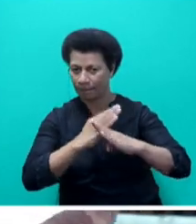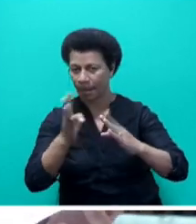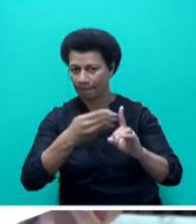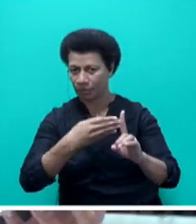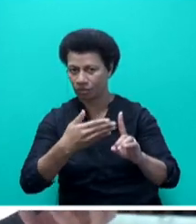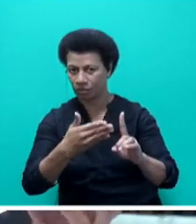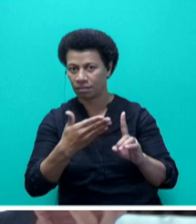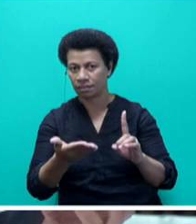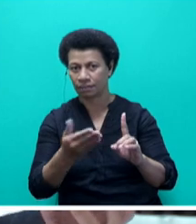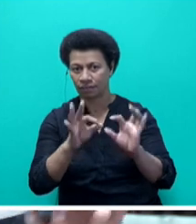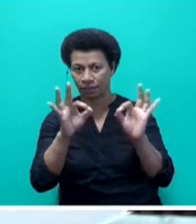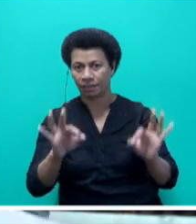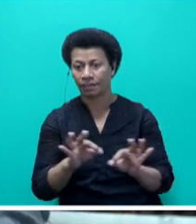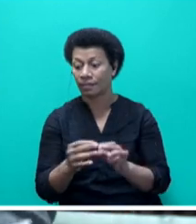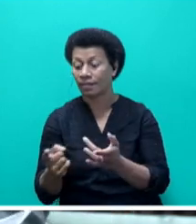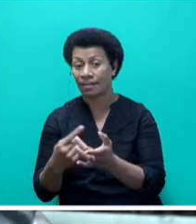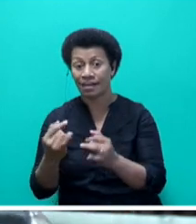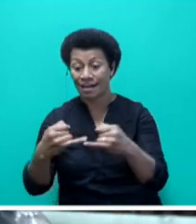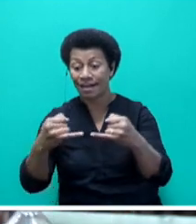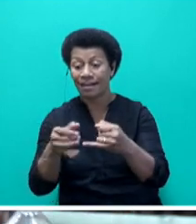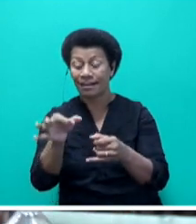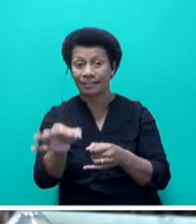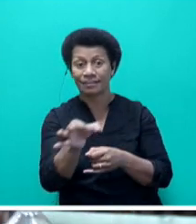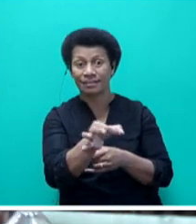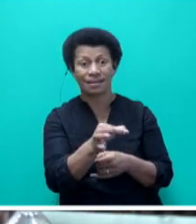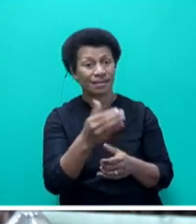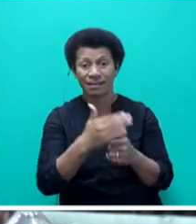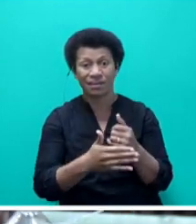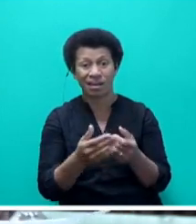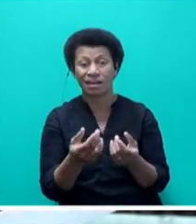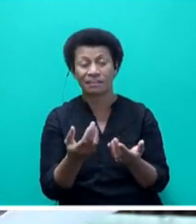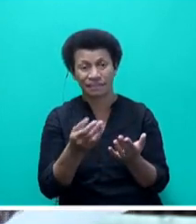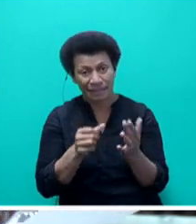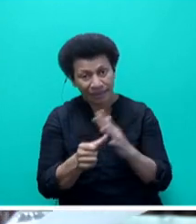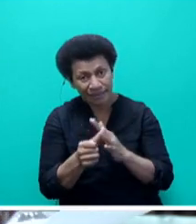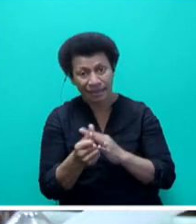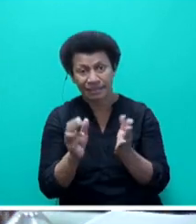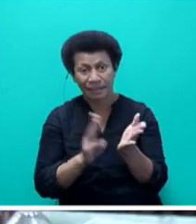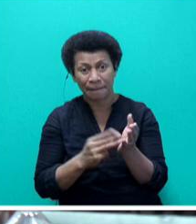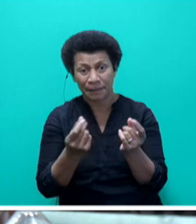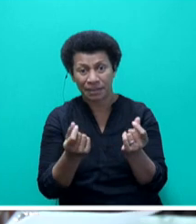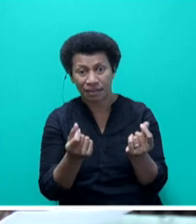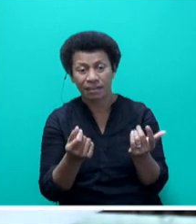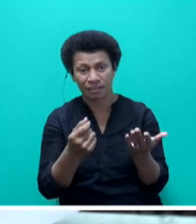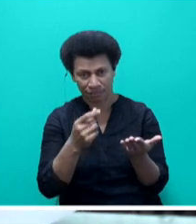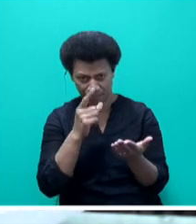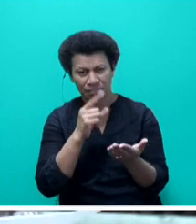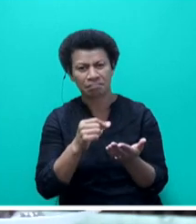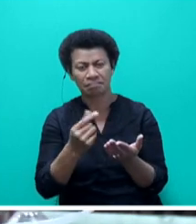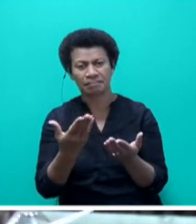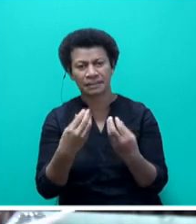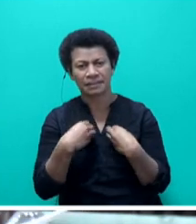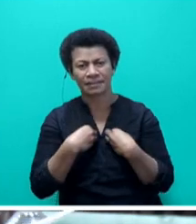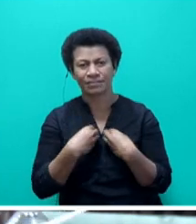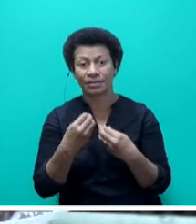for those in the Maritime Islands with no access to M-PESA or MyCash, they also have the option to receive the $100 assistance through their